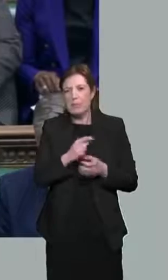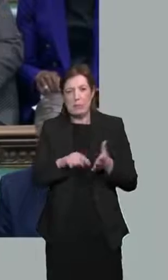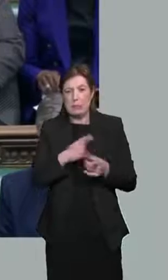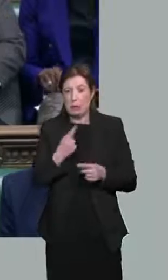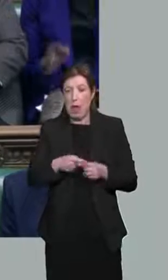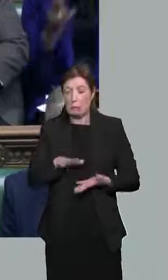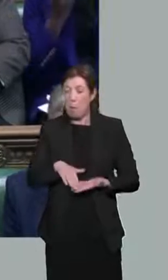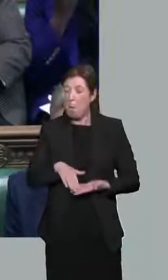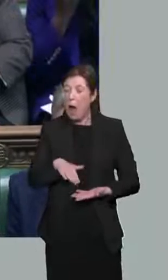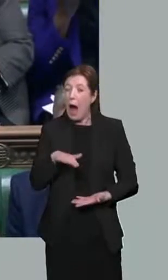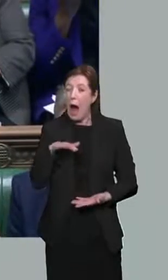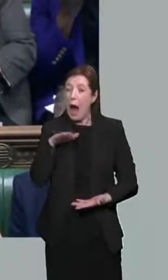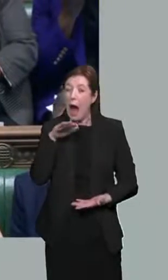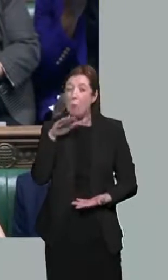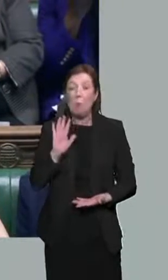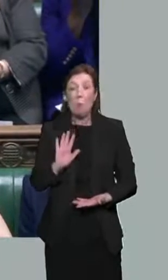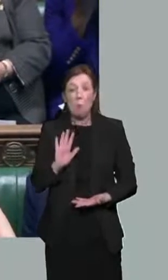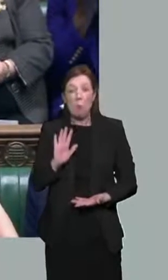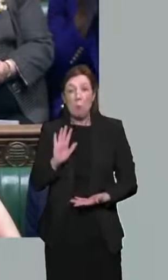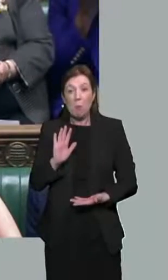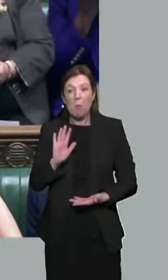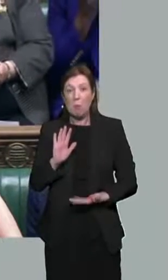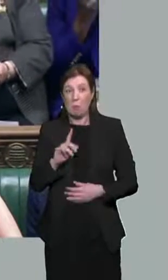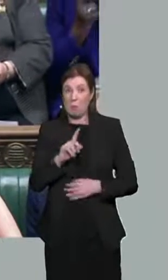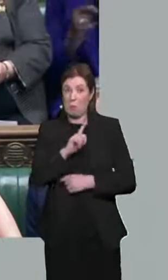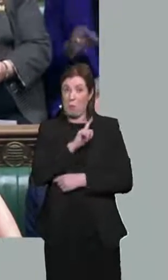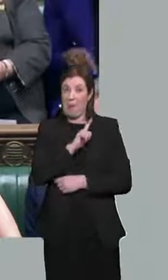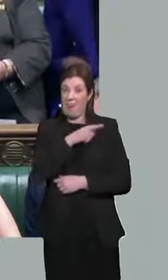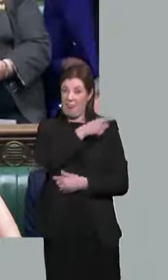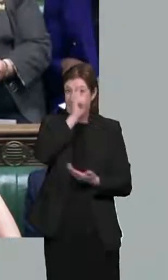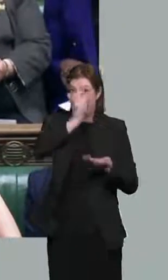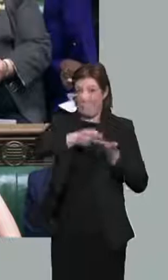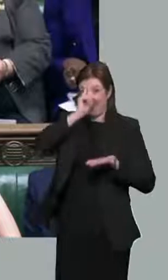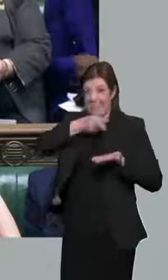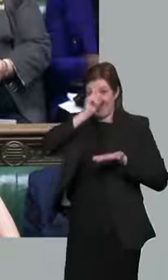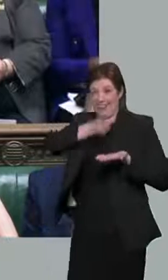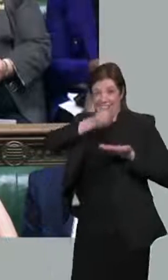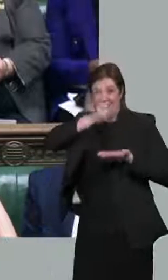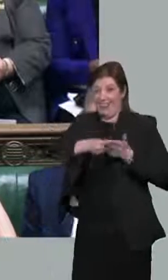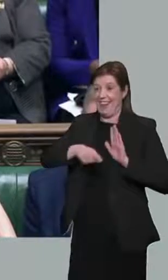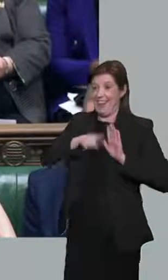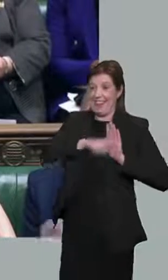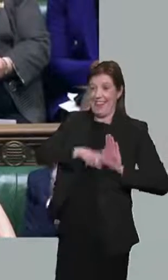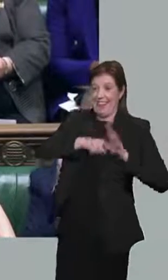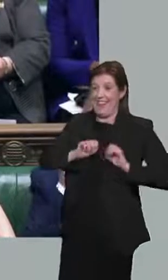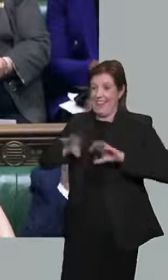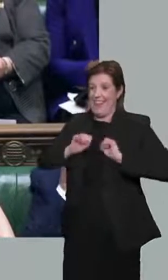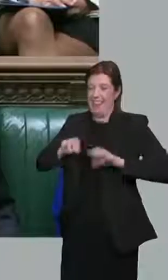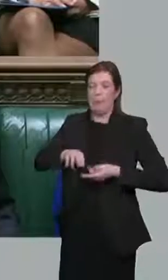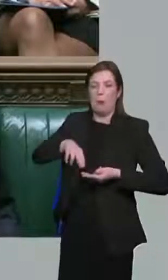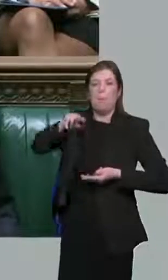highest level in decades as a result of the policies of this very same Chancellor. In